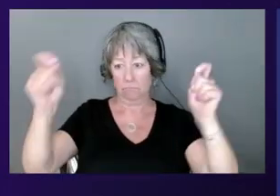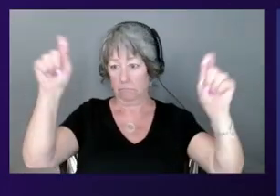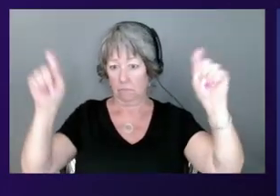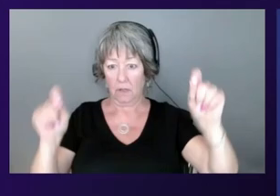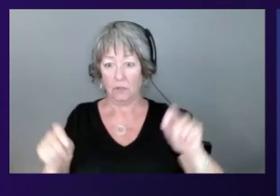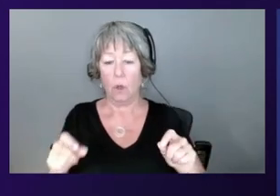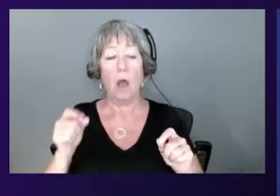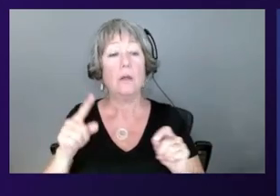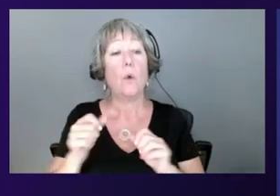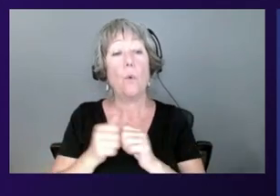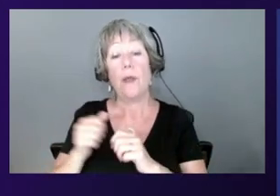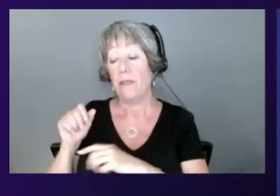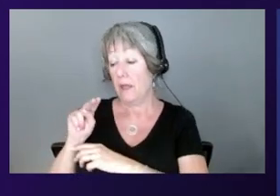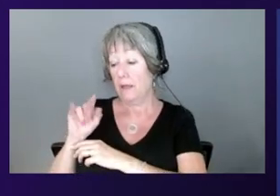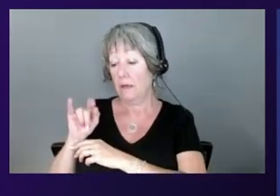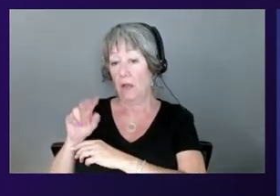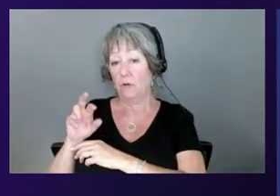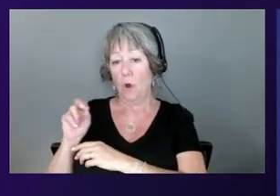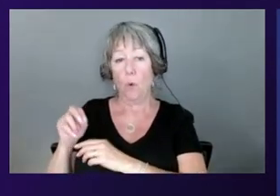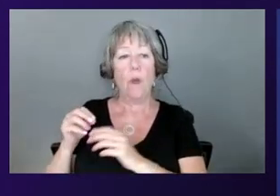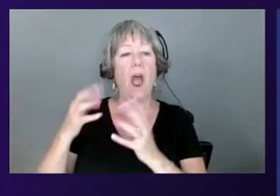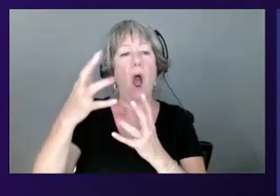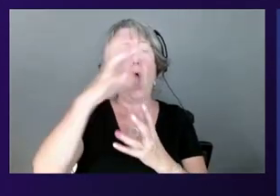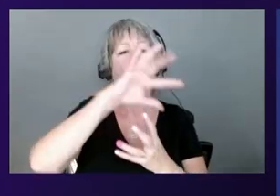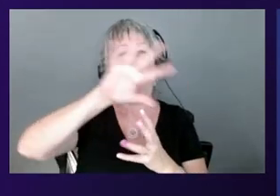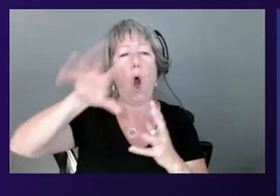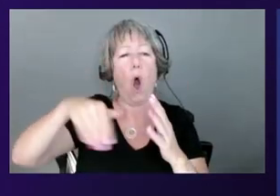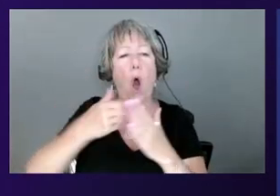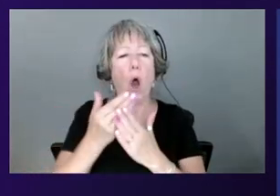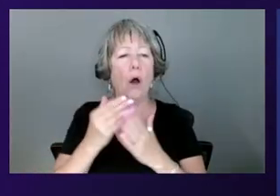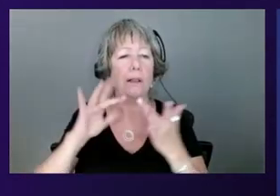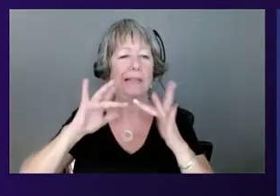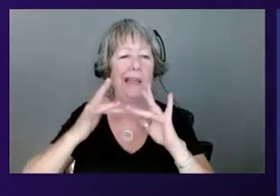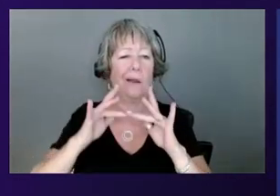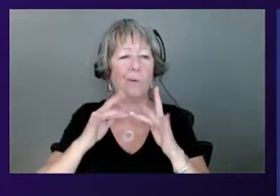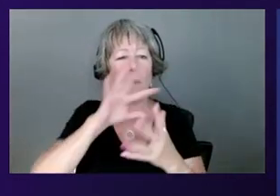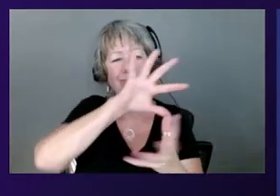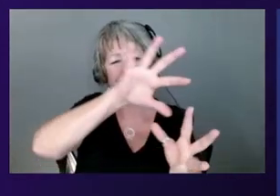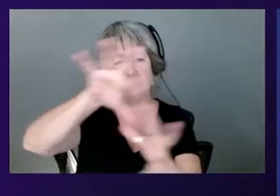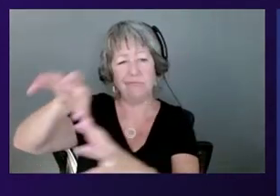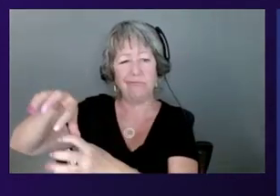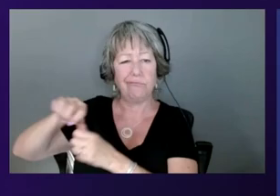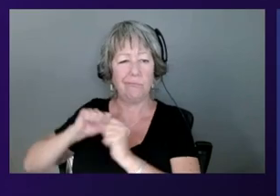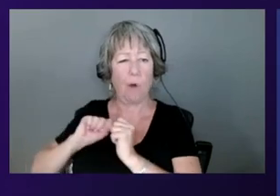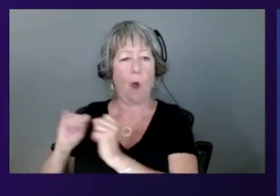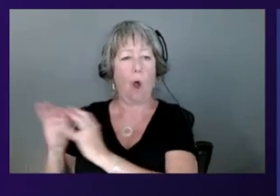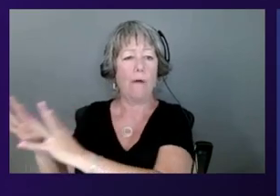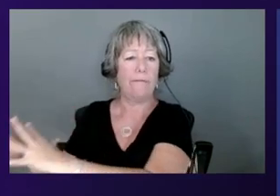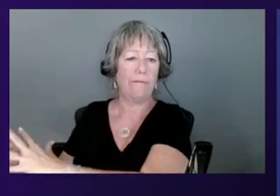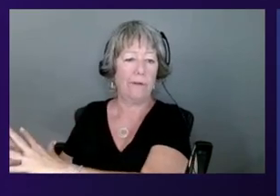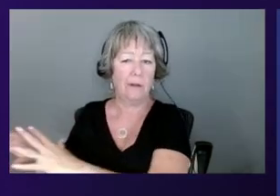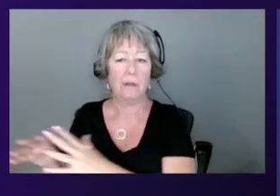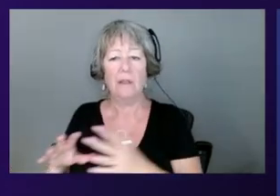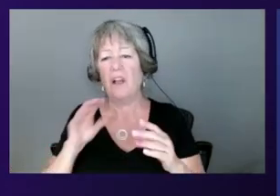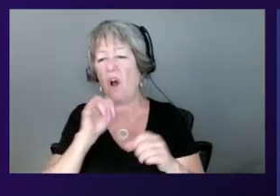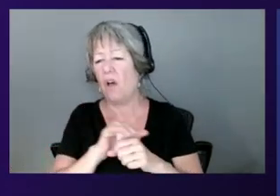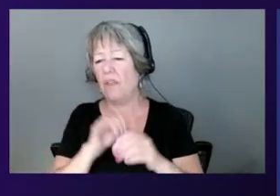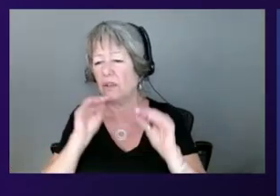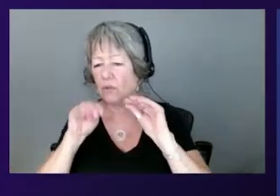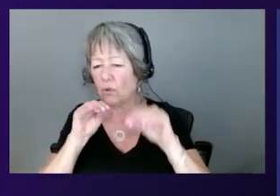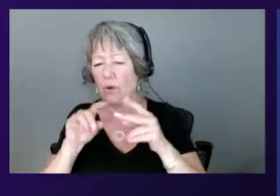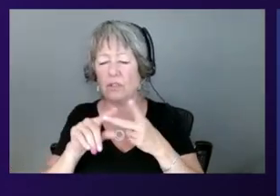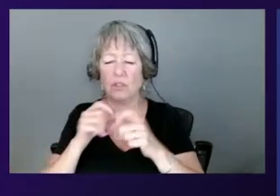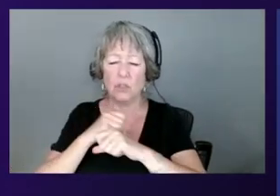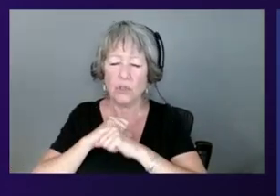abstracted away all of that, all of that networking, I.O.s, storage device models, connection to EBS, instant storage, and security.